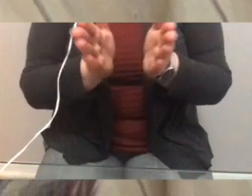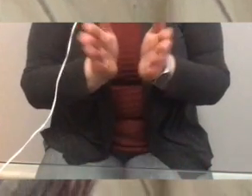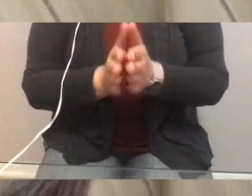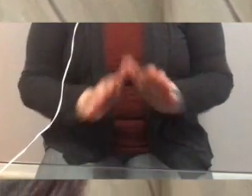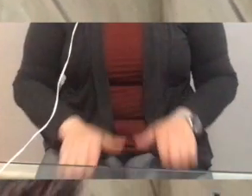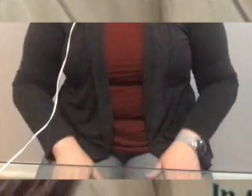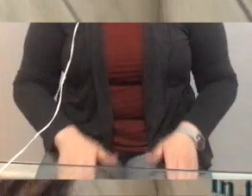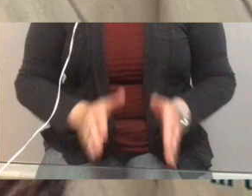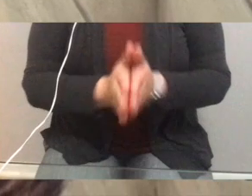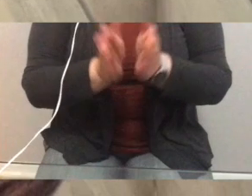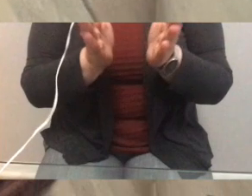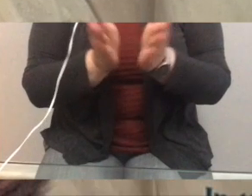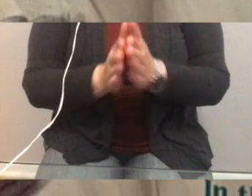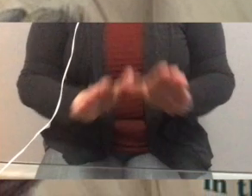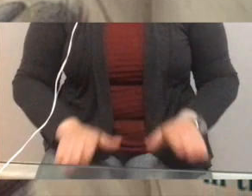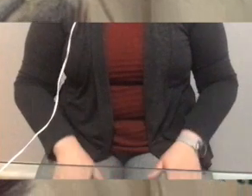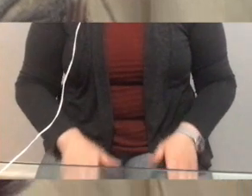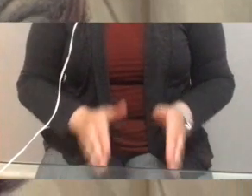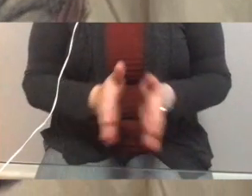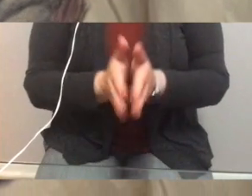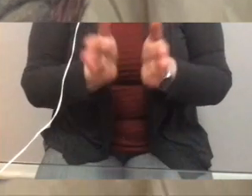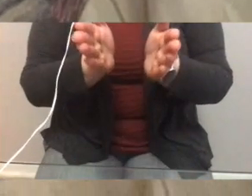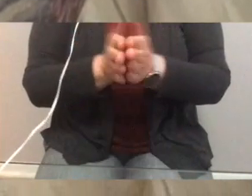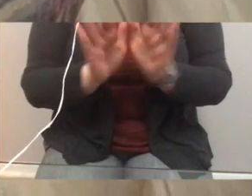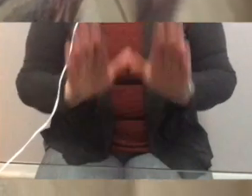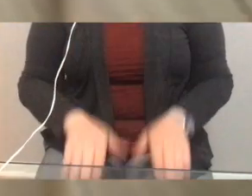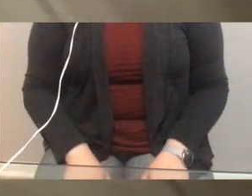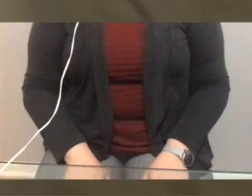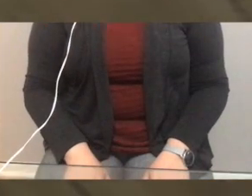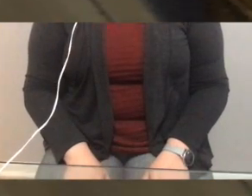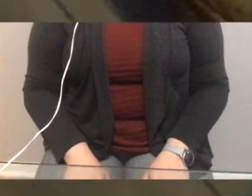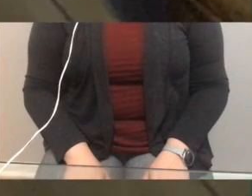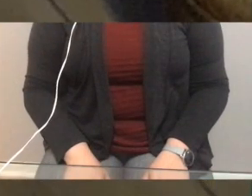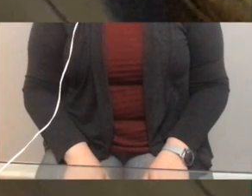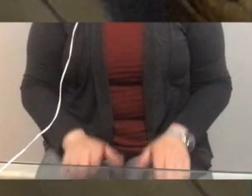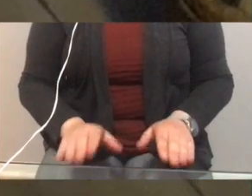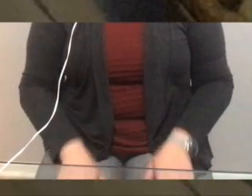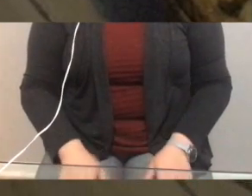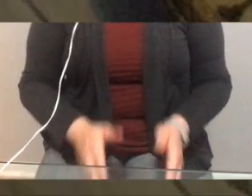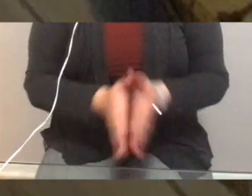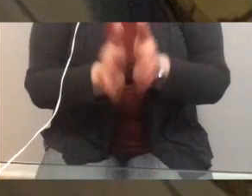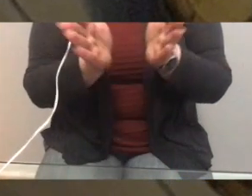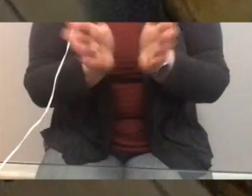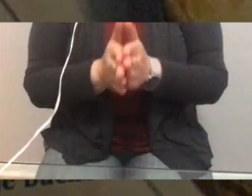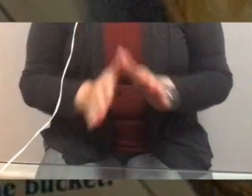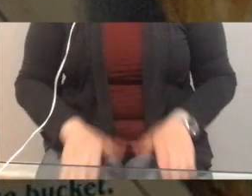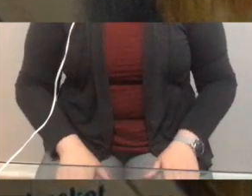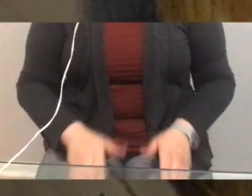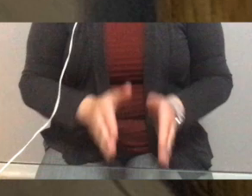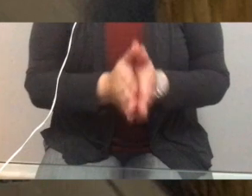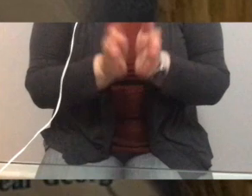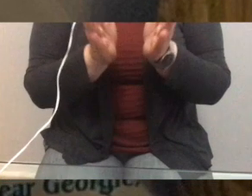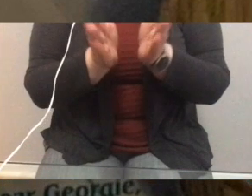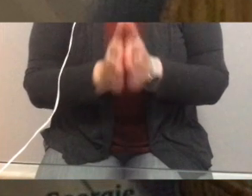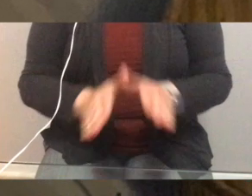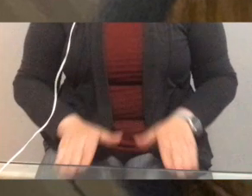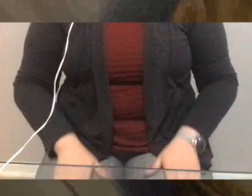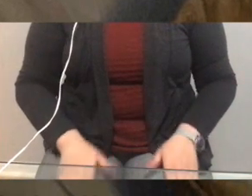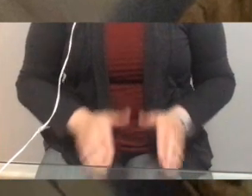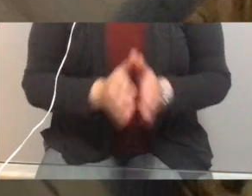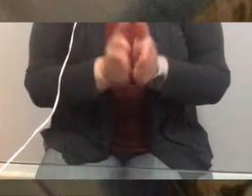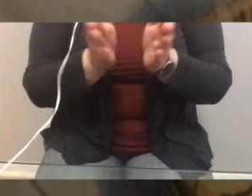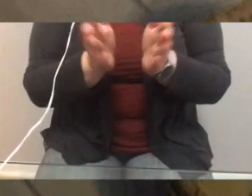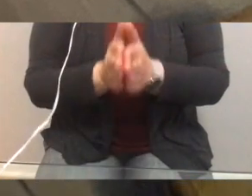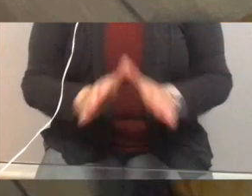shall I get dear Liza in what in the bucket dear Georgie dear